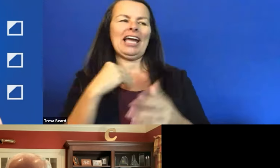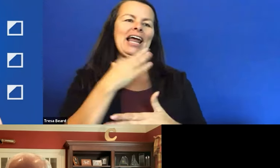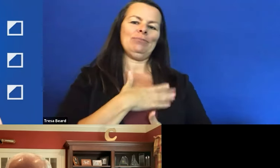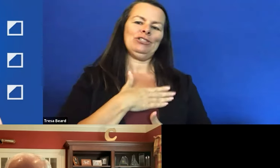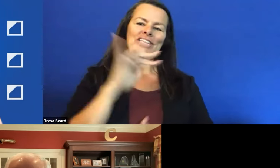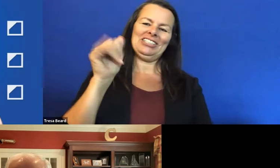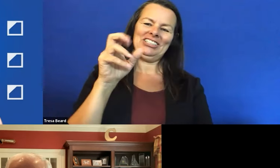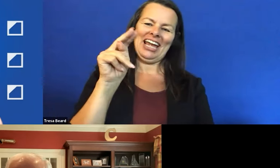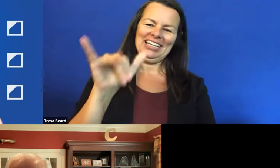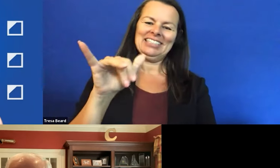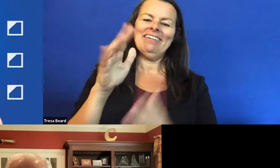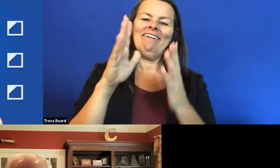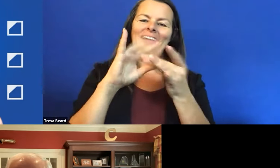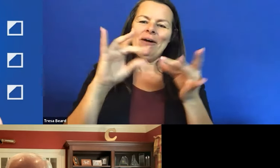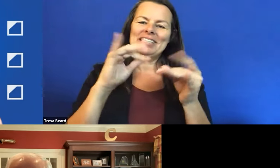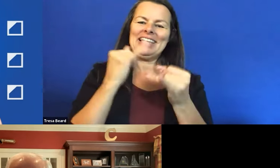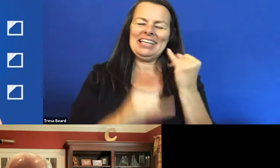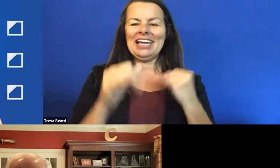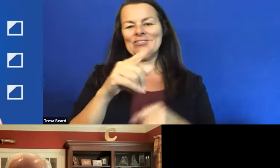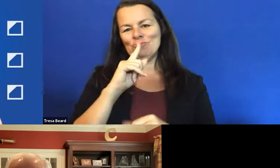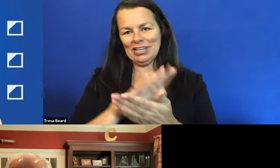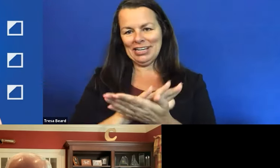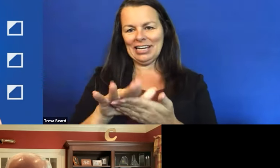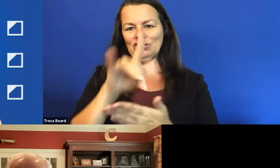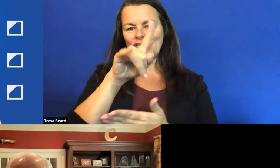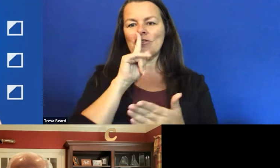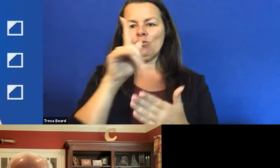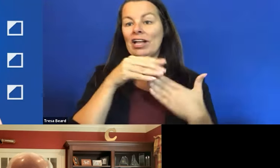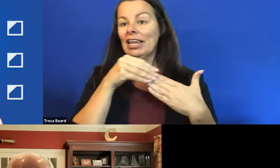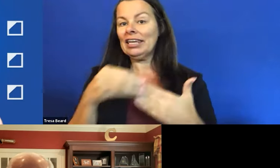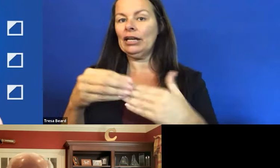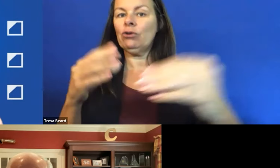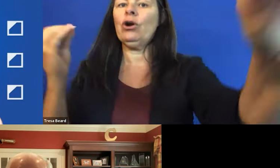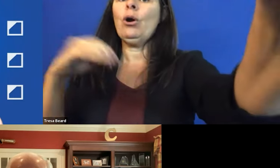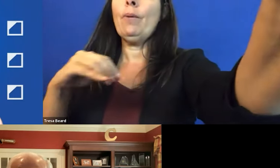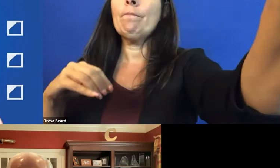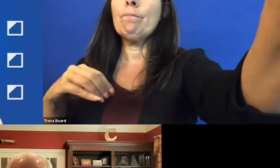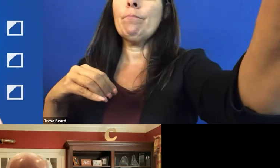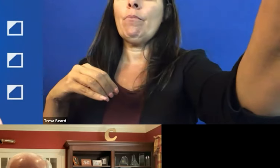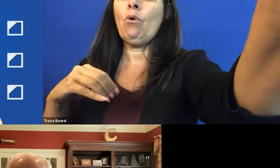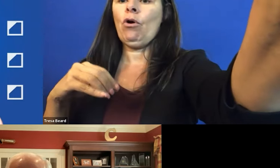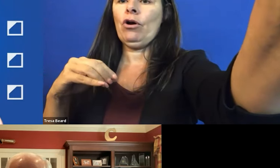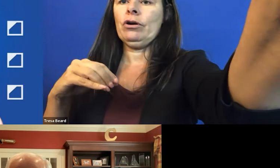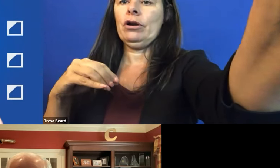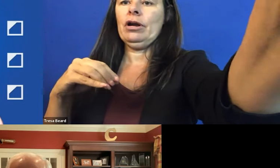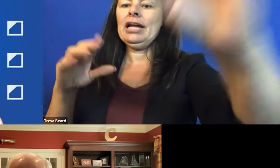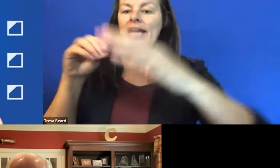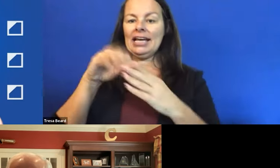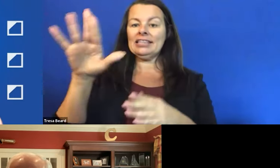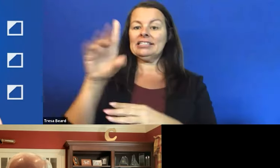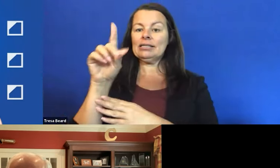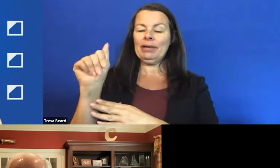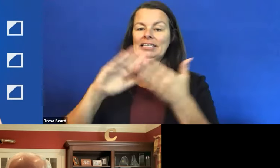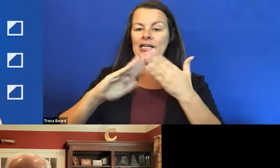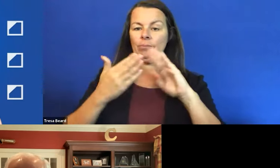nice of her. She is a really leader for the disability community. as she indicated, as a member